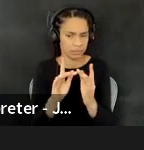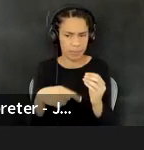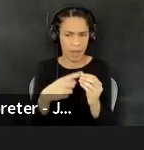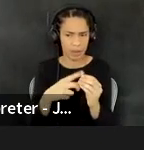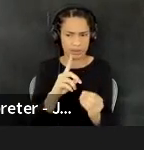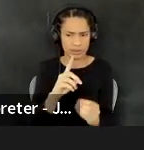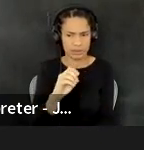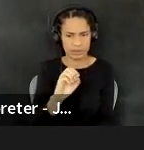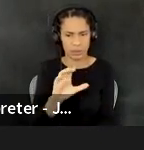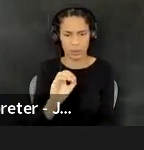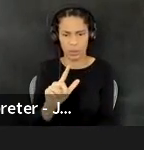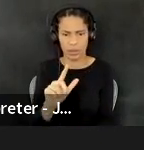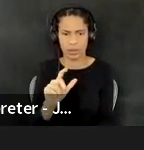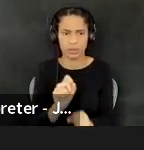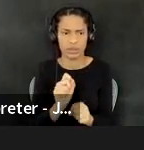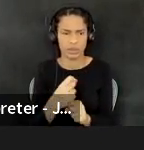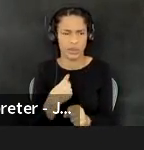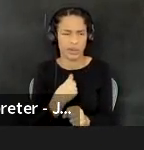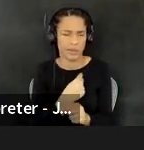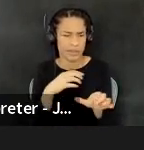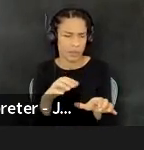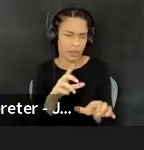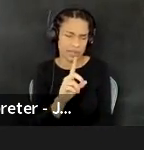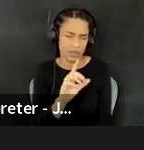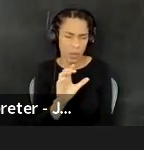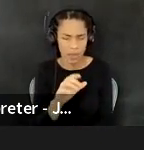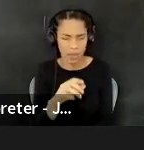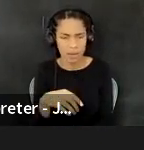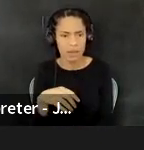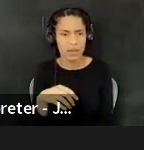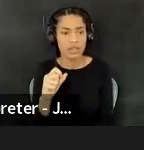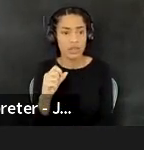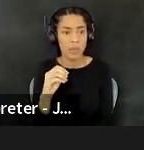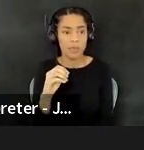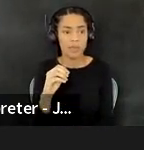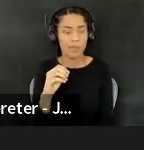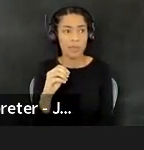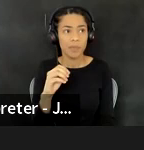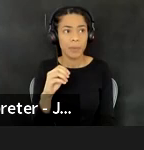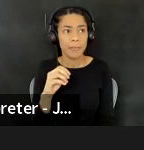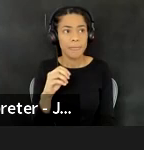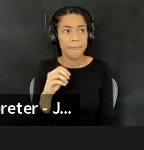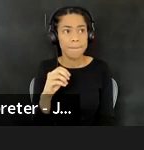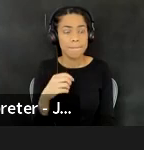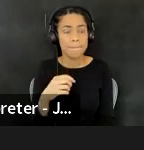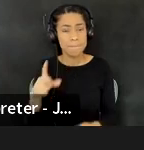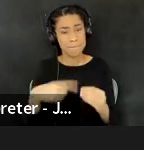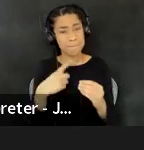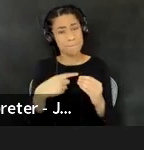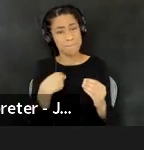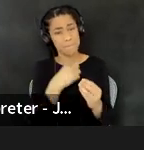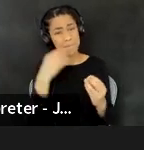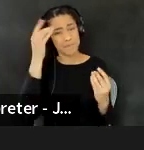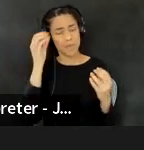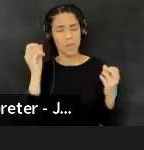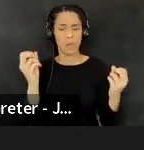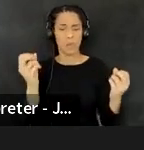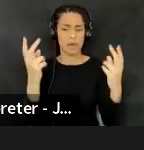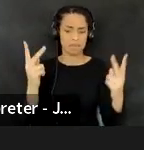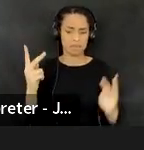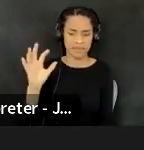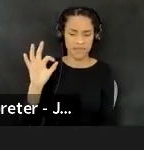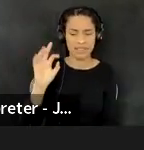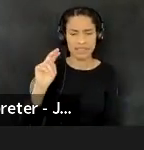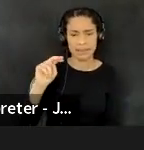So, you know, um, I think it can be easy when, um, we think about, okay, first nations performing arts